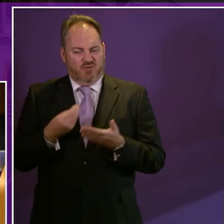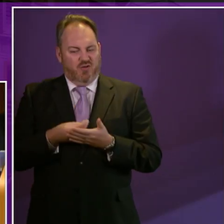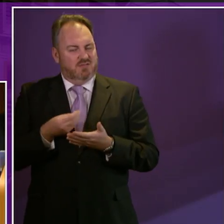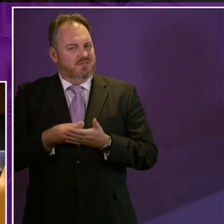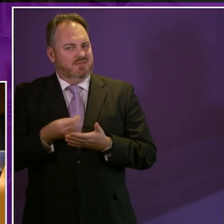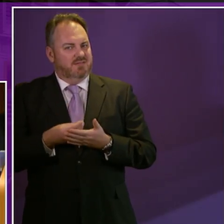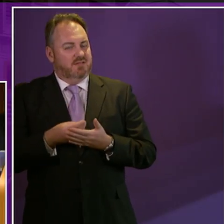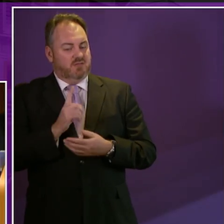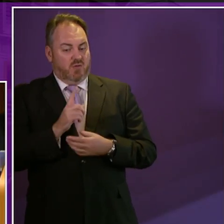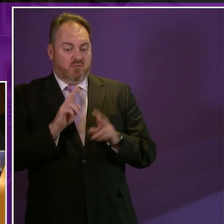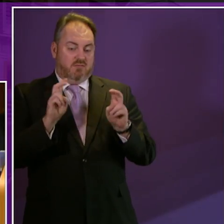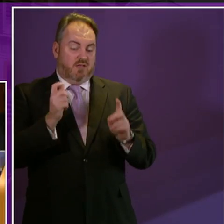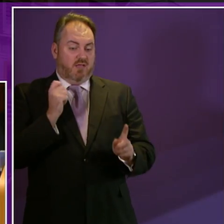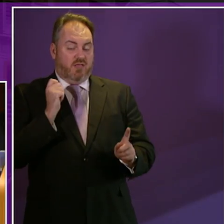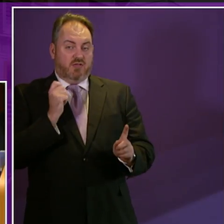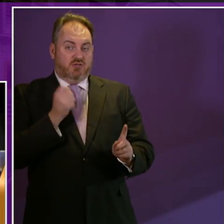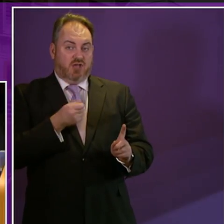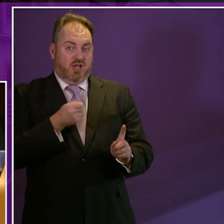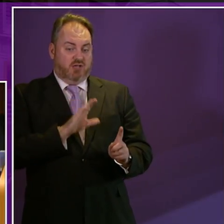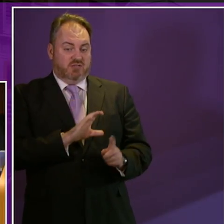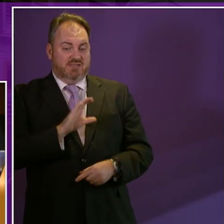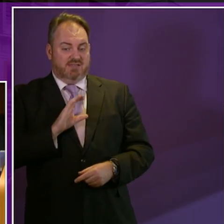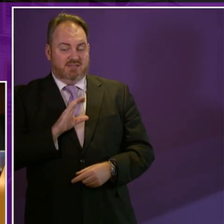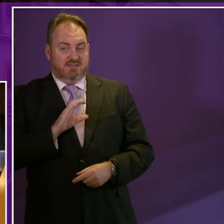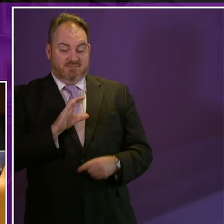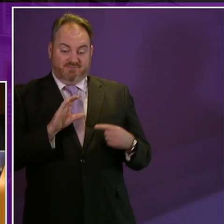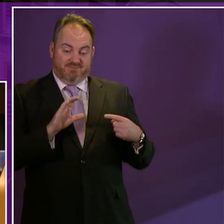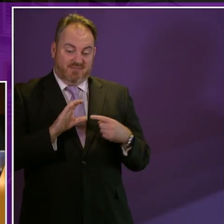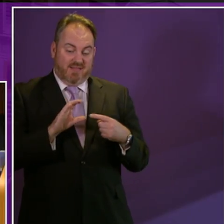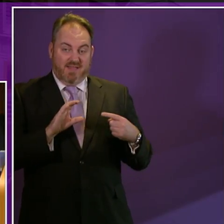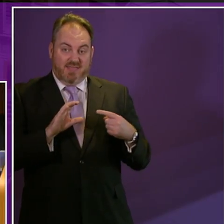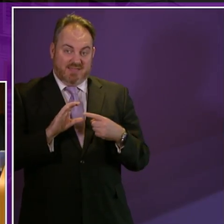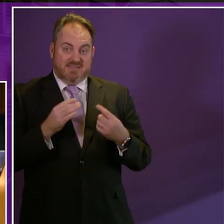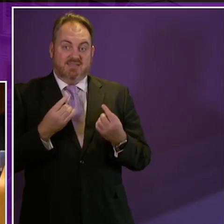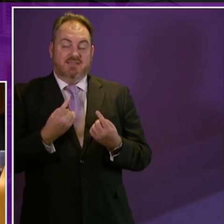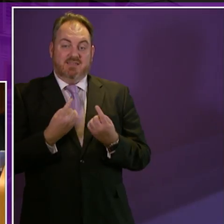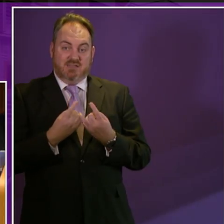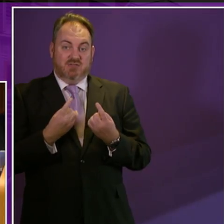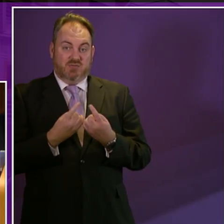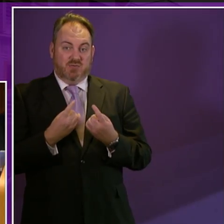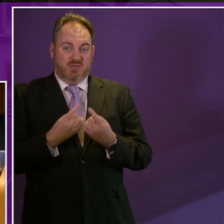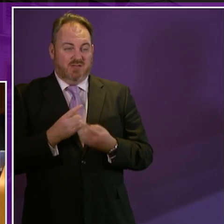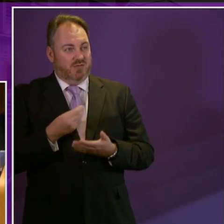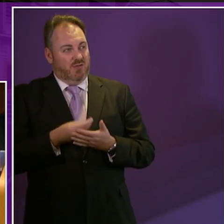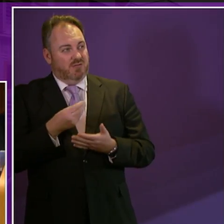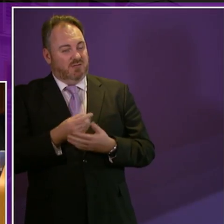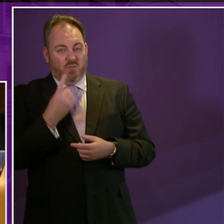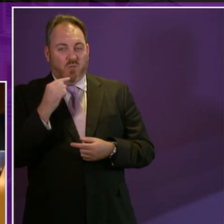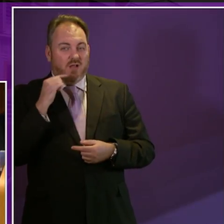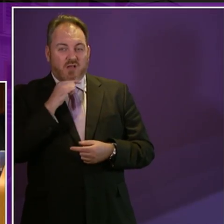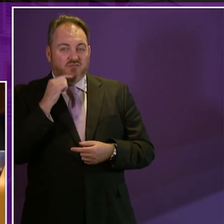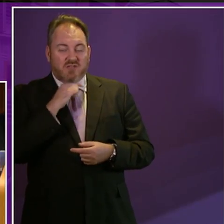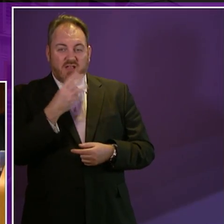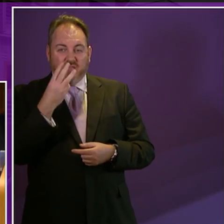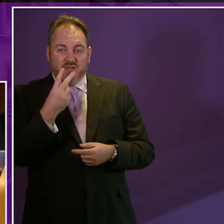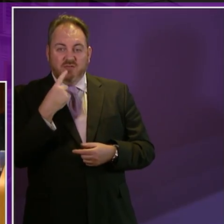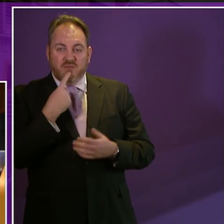themselves I mean to get back to the point in hand are starting in some cases at £132 per